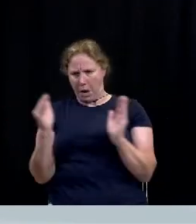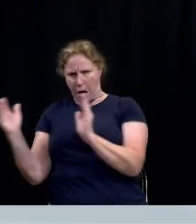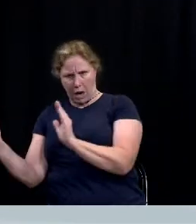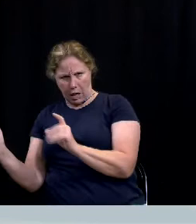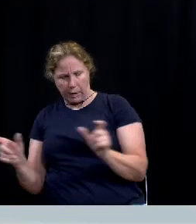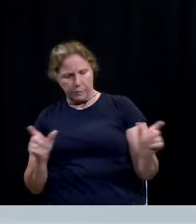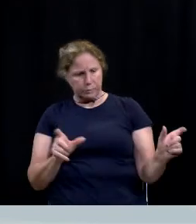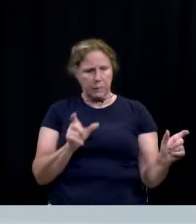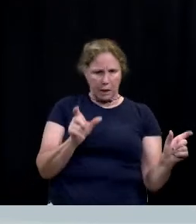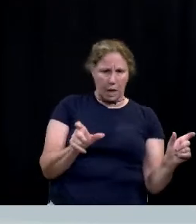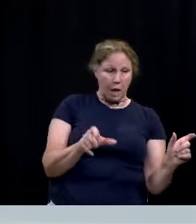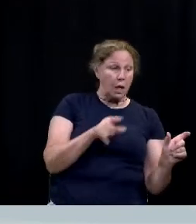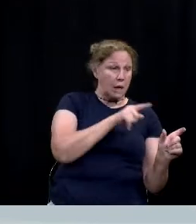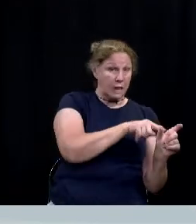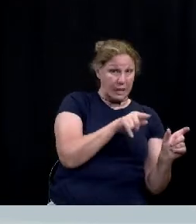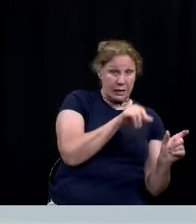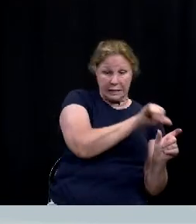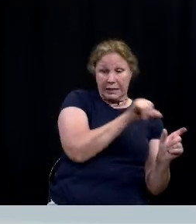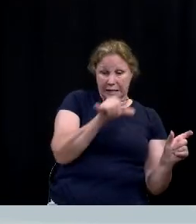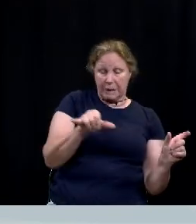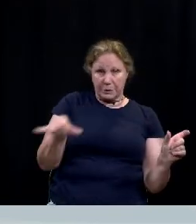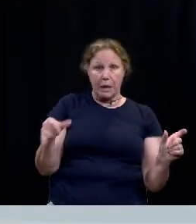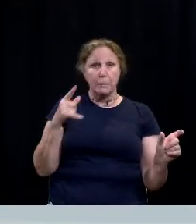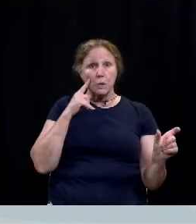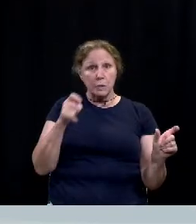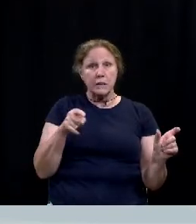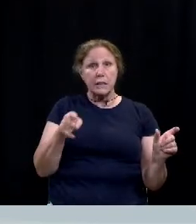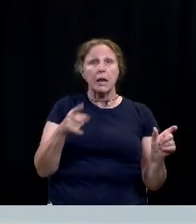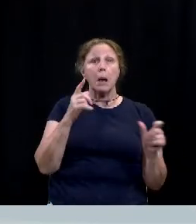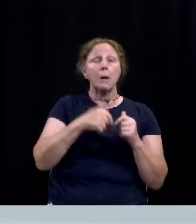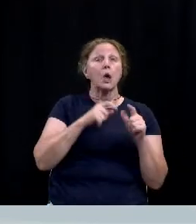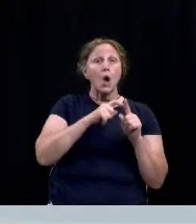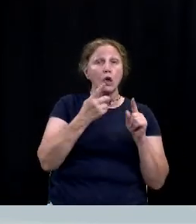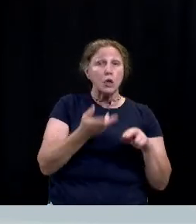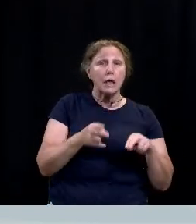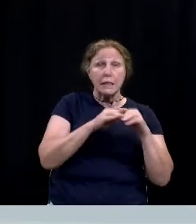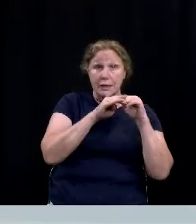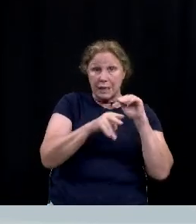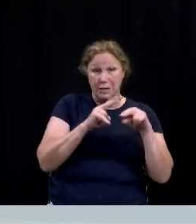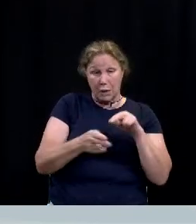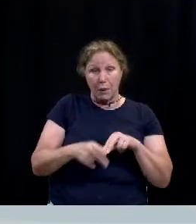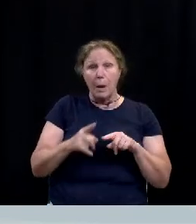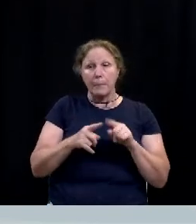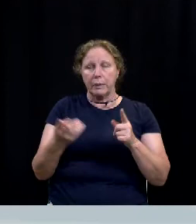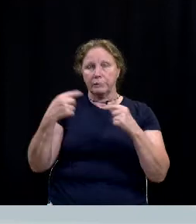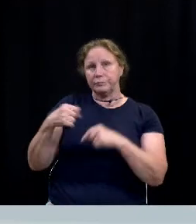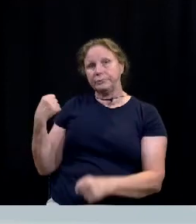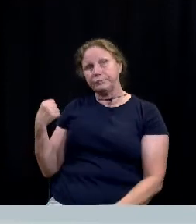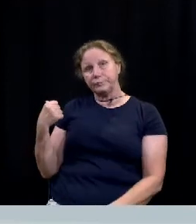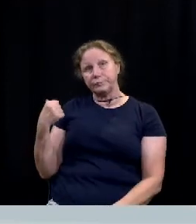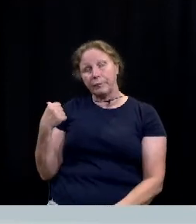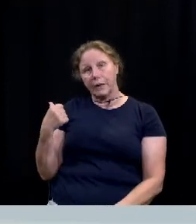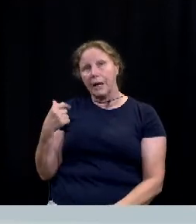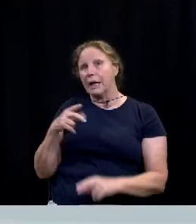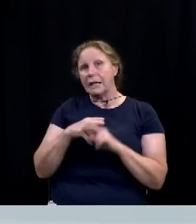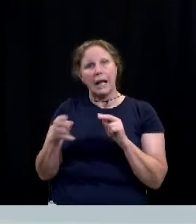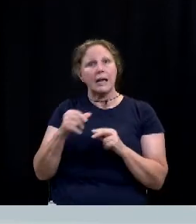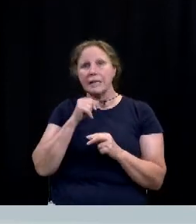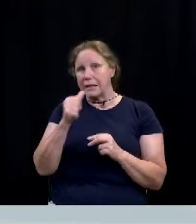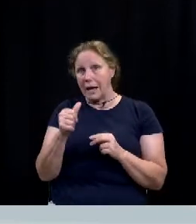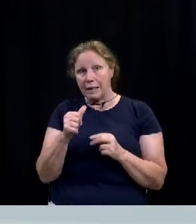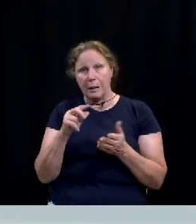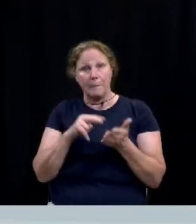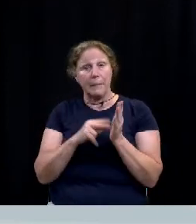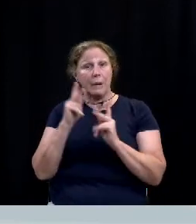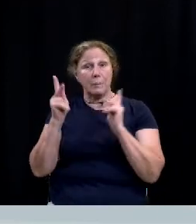if those 2020 numbers hold up you will see declines in both types of calls but as you'll see on the next slide this decline will likely not reduce the number of